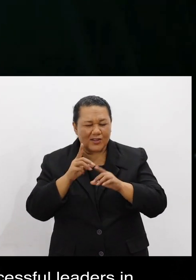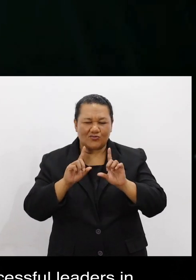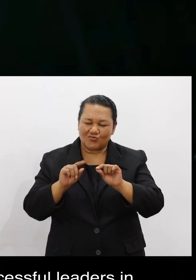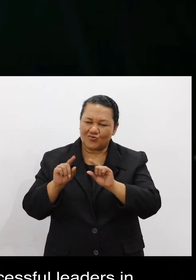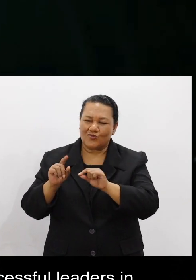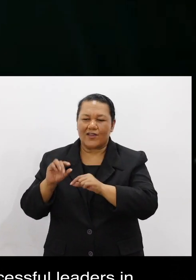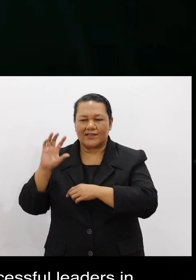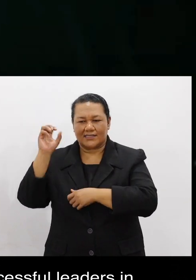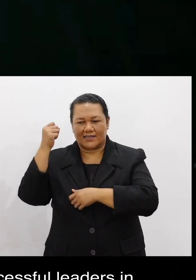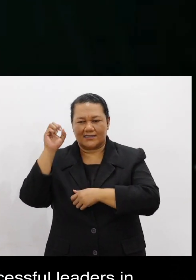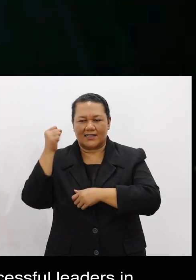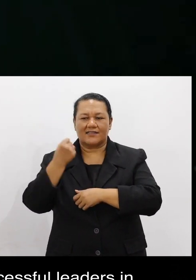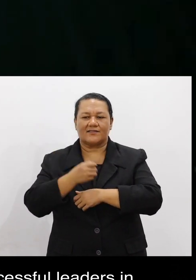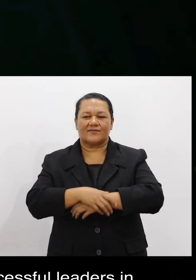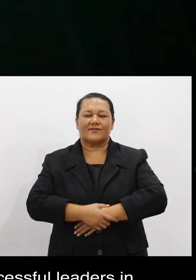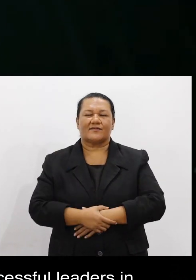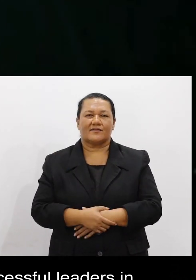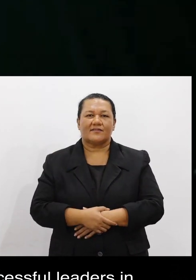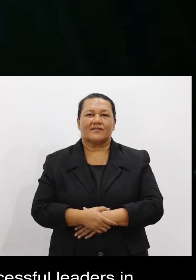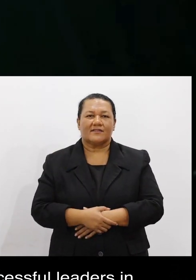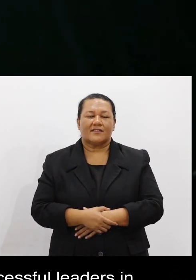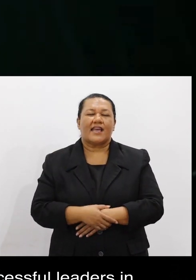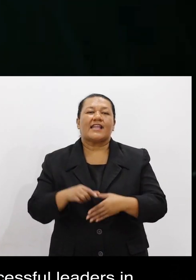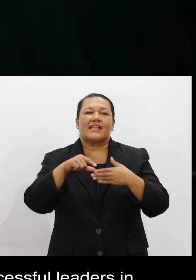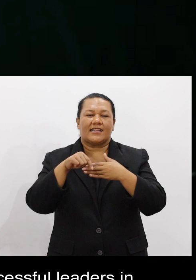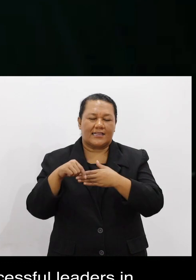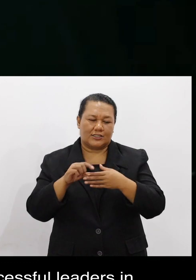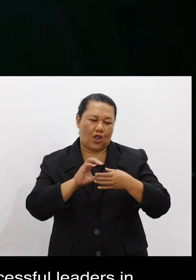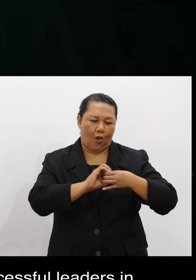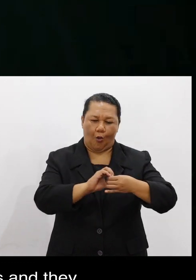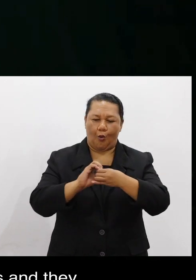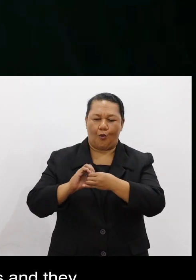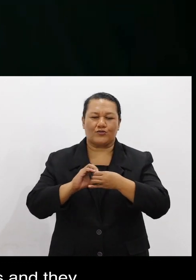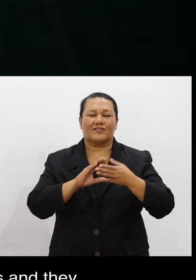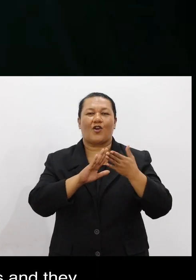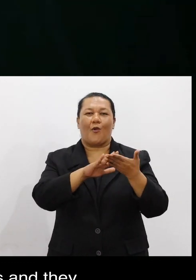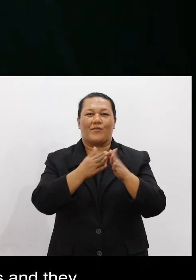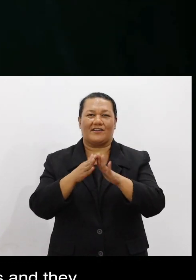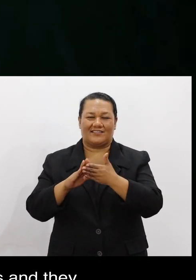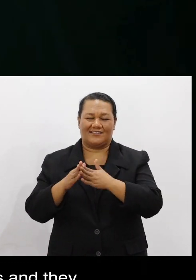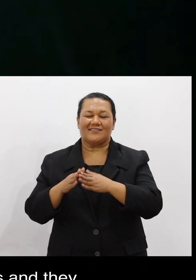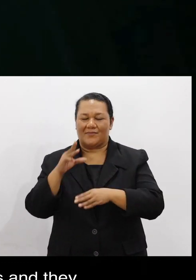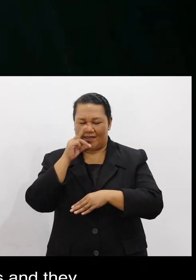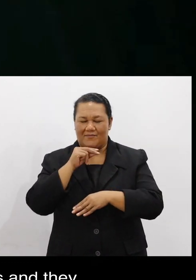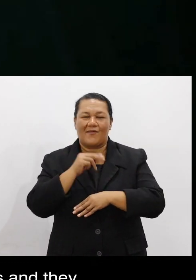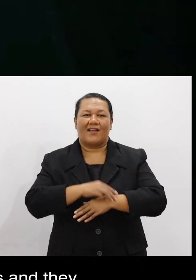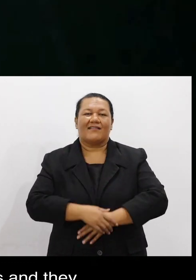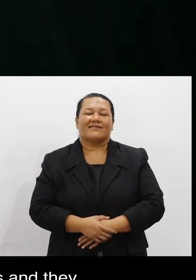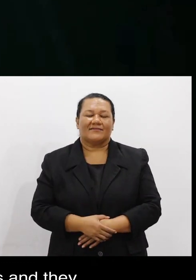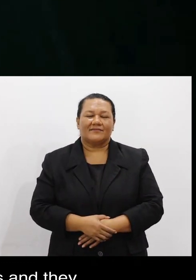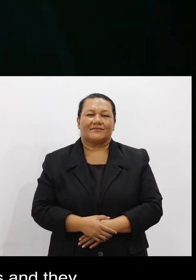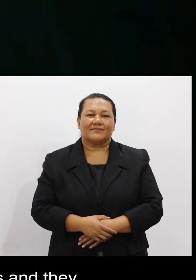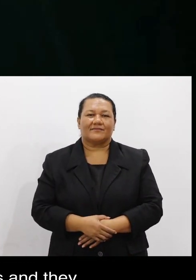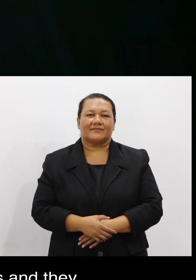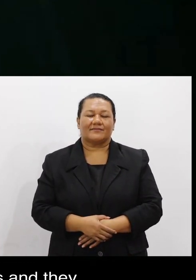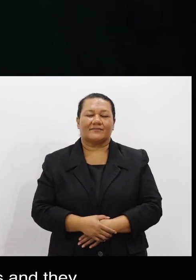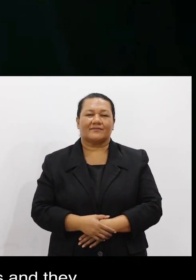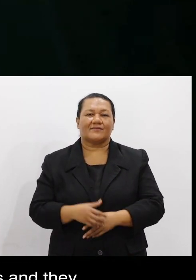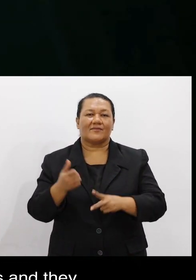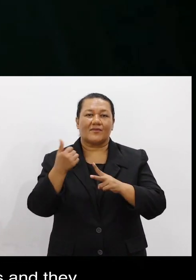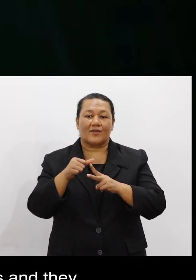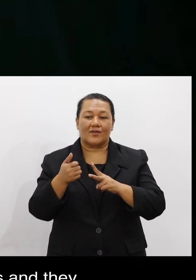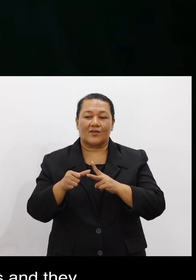successful, yeah, very successful leaders in their own communities. And they came out very,